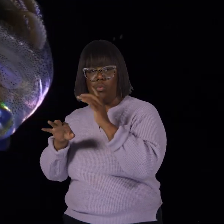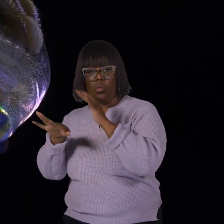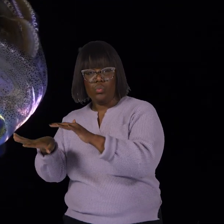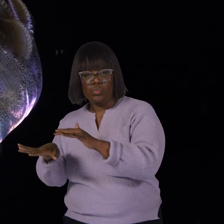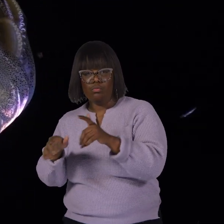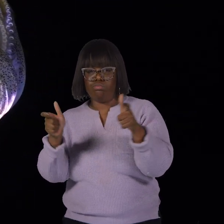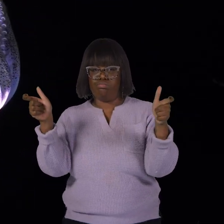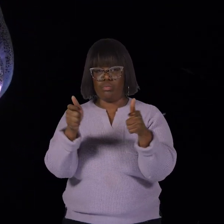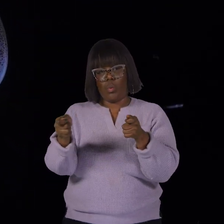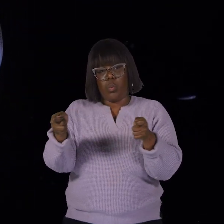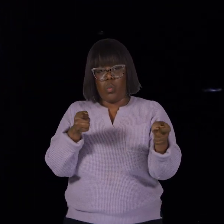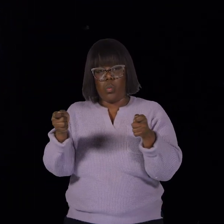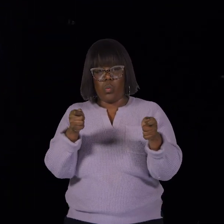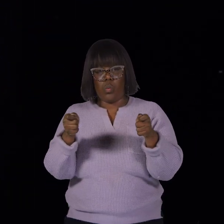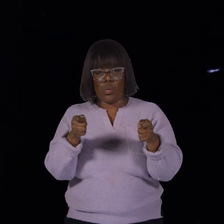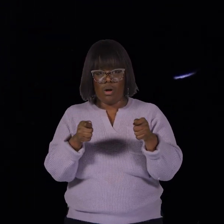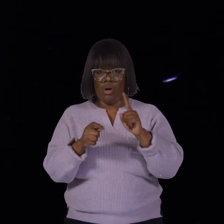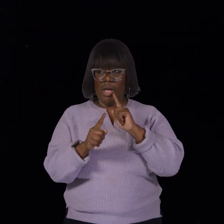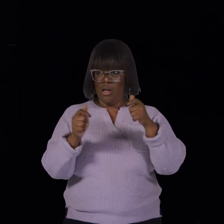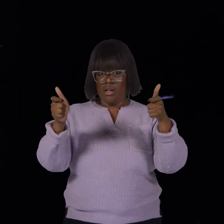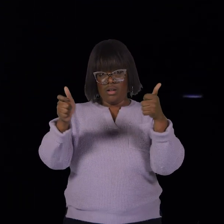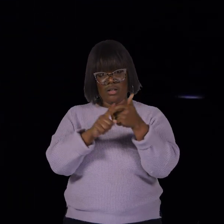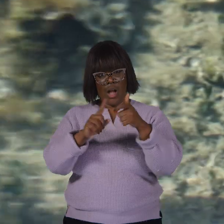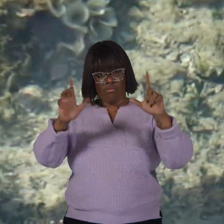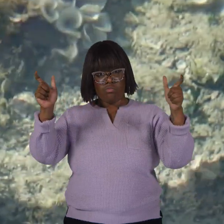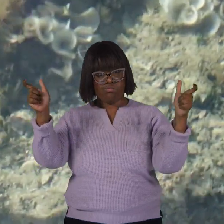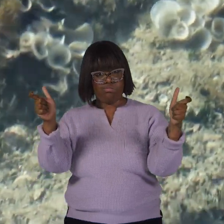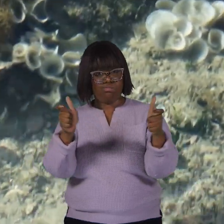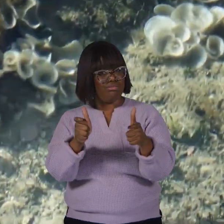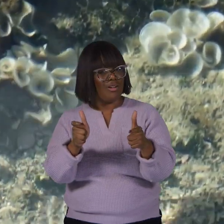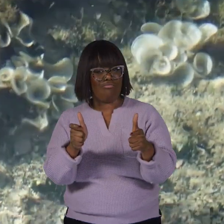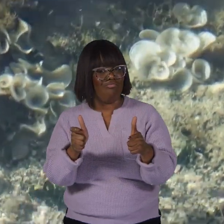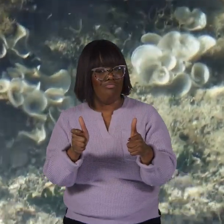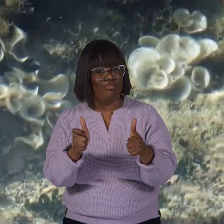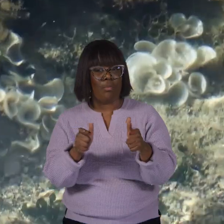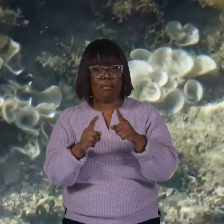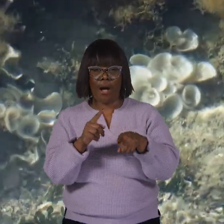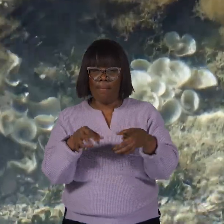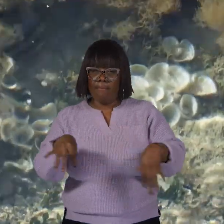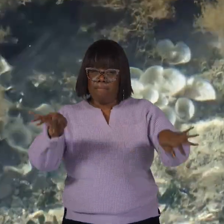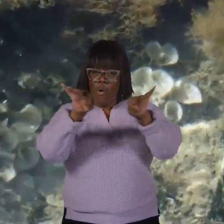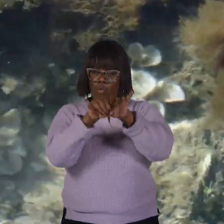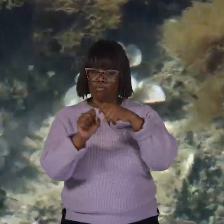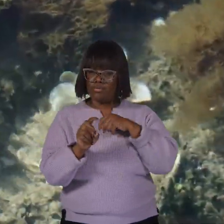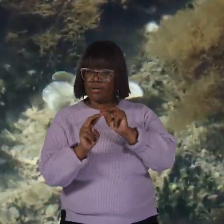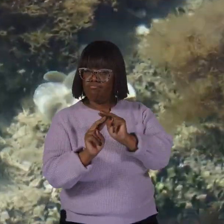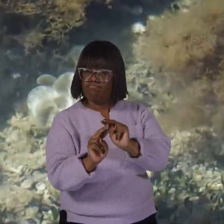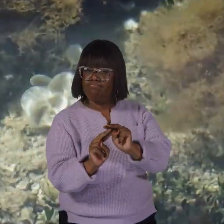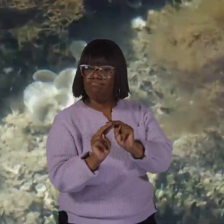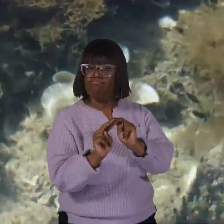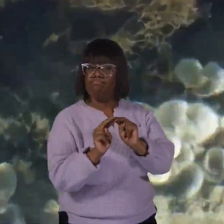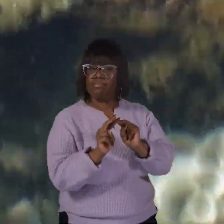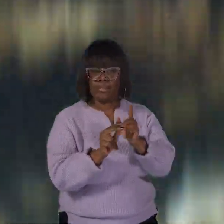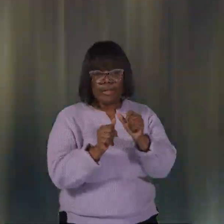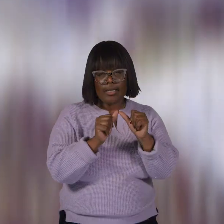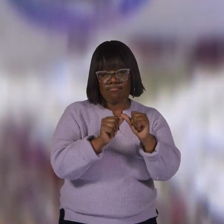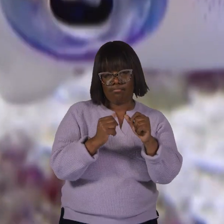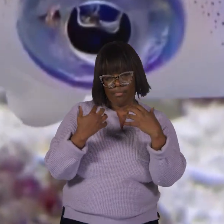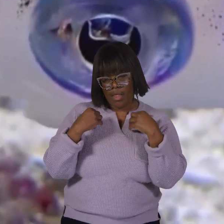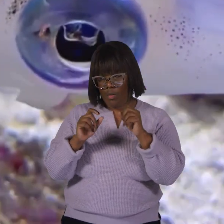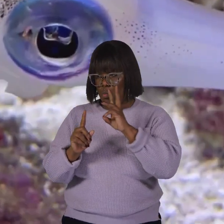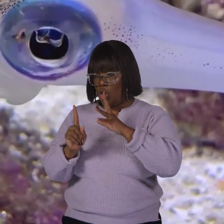Most squid species are not considered endangered. However, it's essential to keep an eye on the health of the oceans.